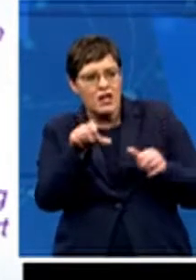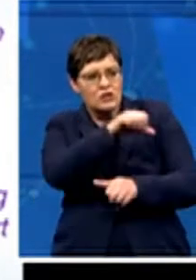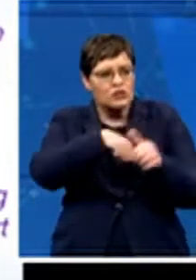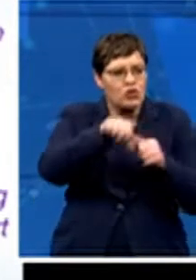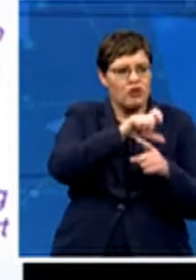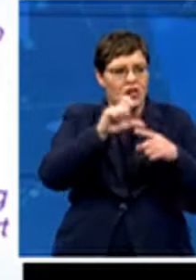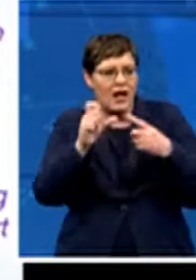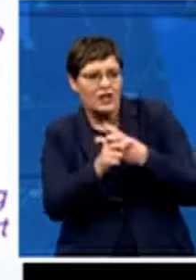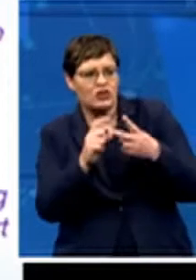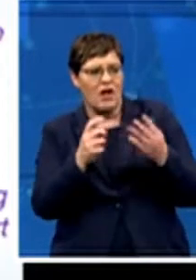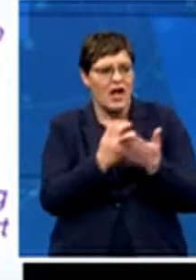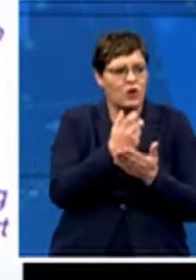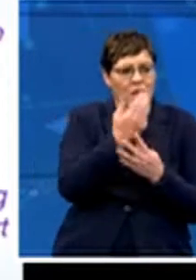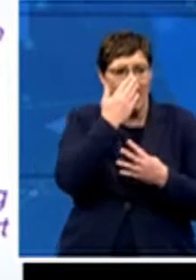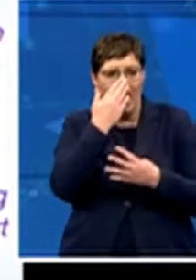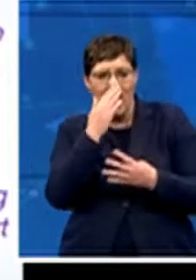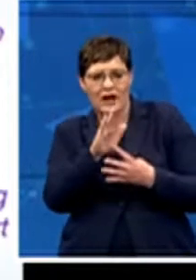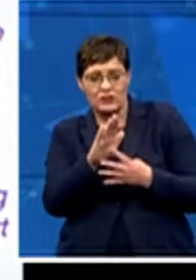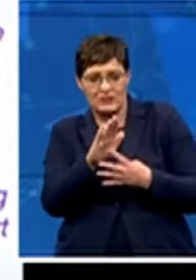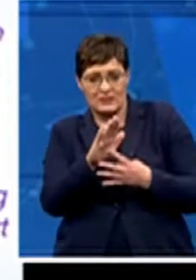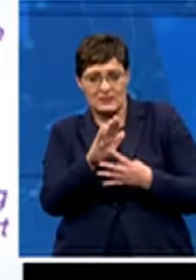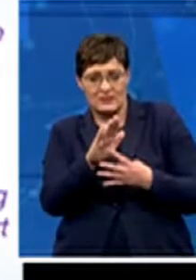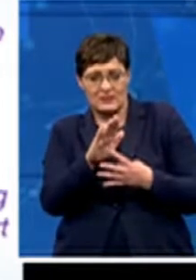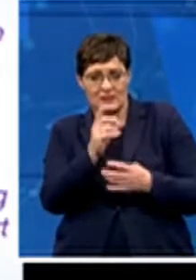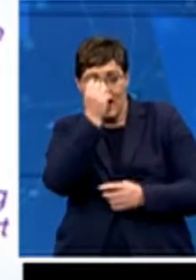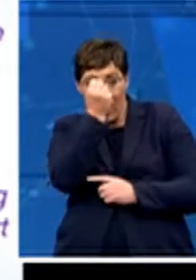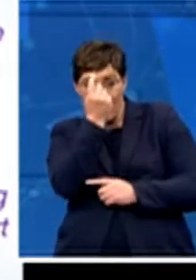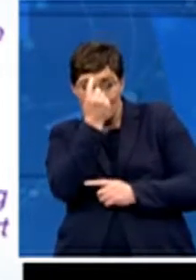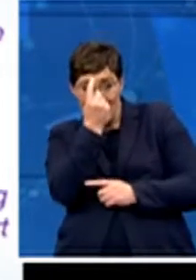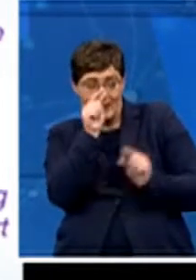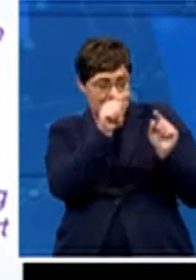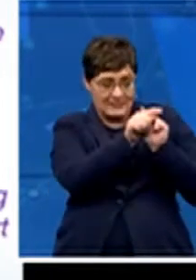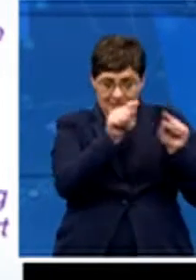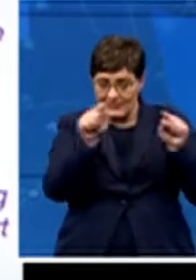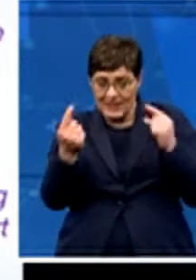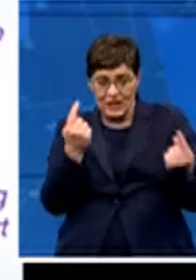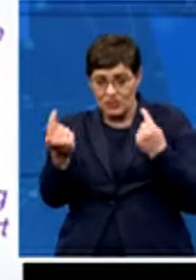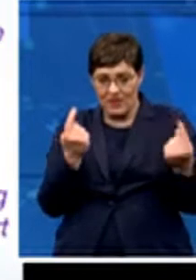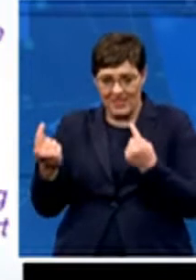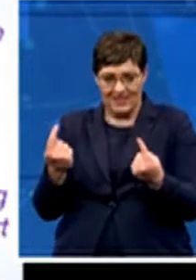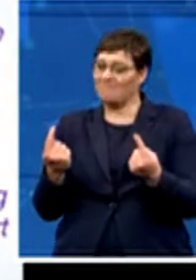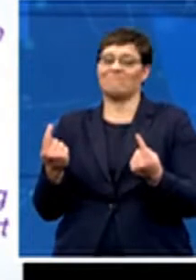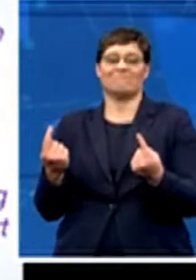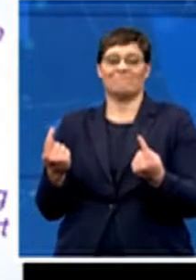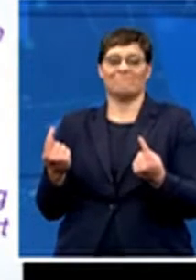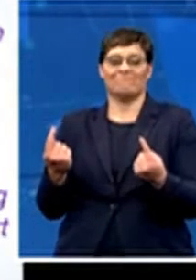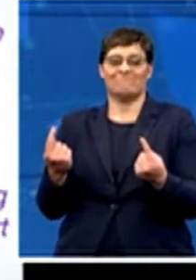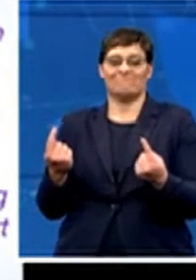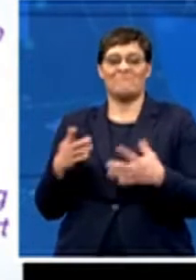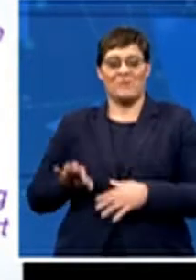disparity between the ethnic groups actually contributed to how players develop